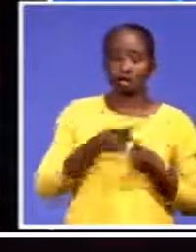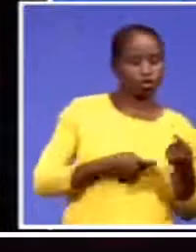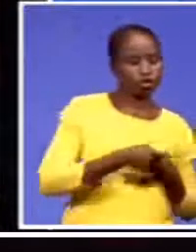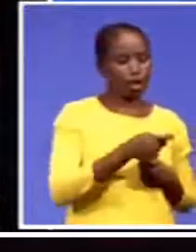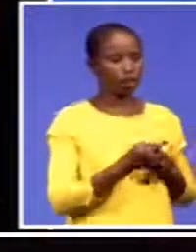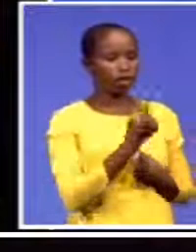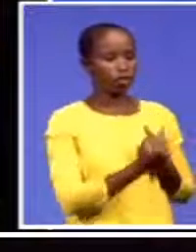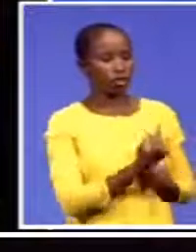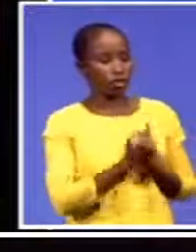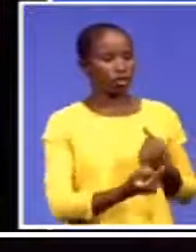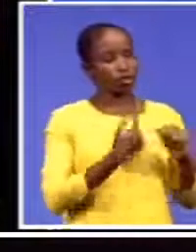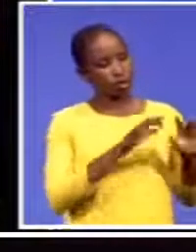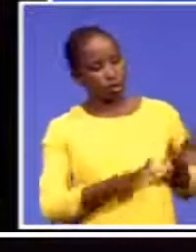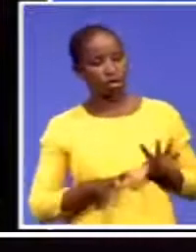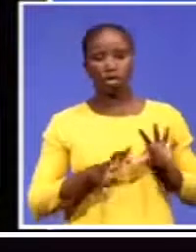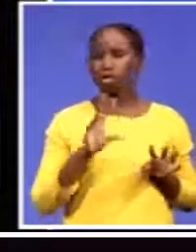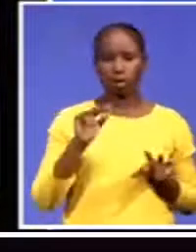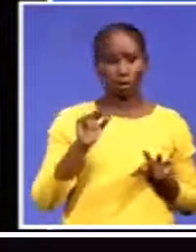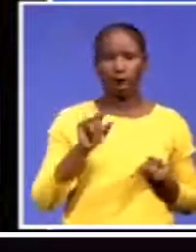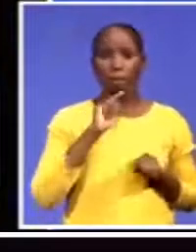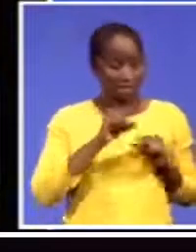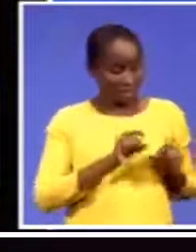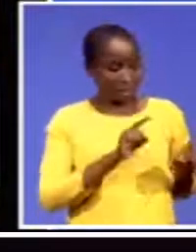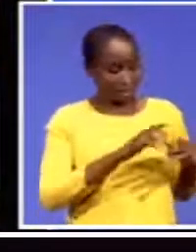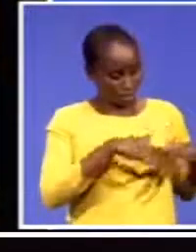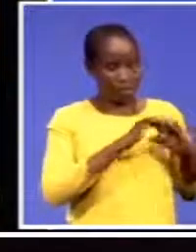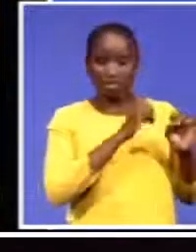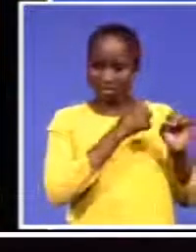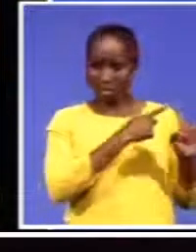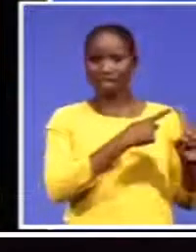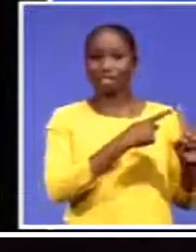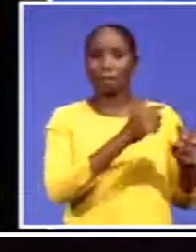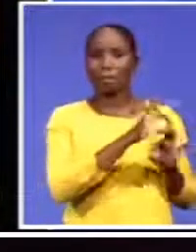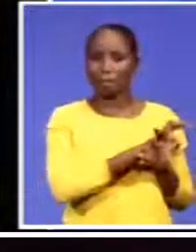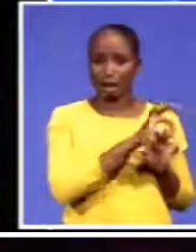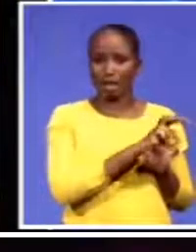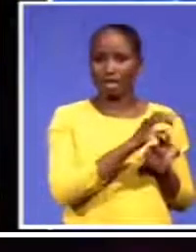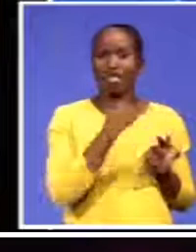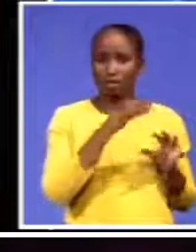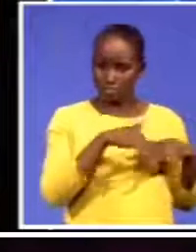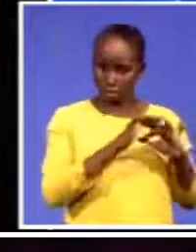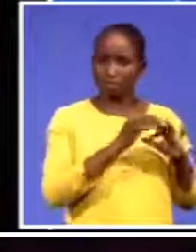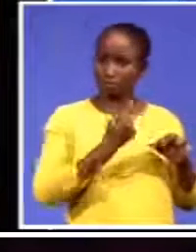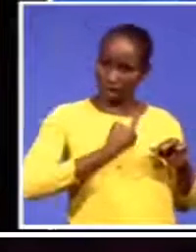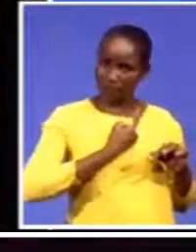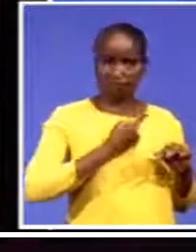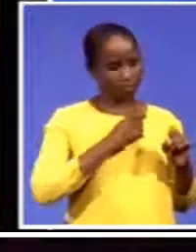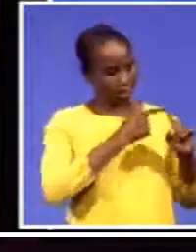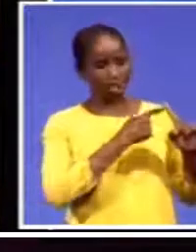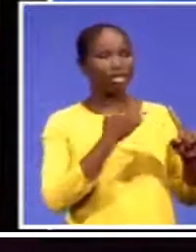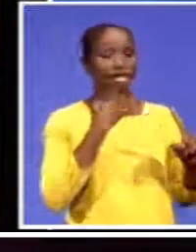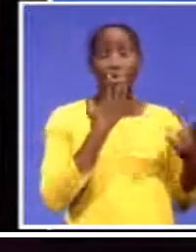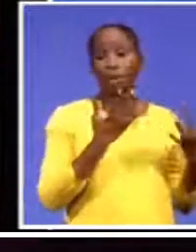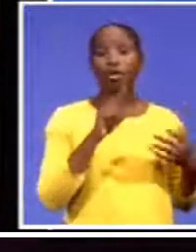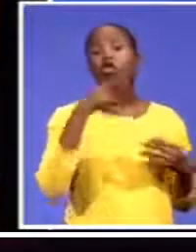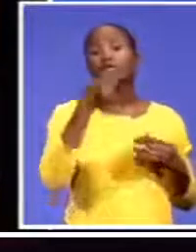targets that as countries, as member countries, we are going to set targets for ourselves that when we come again next year to meet, we would have increased